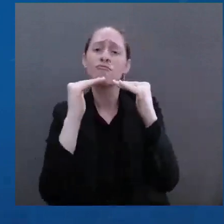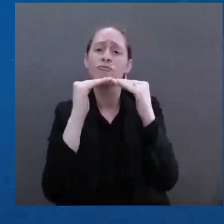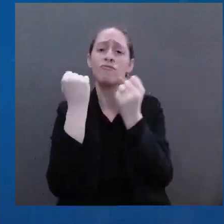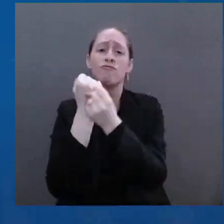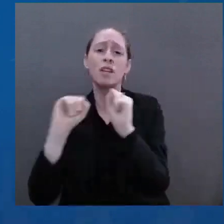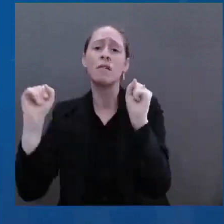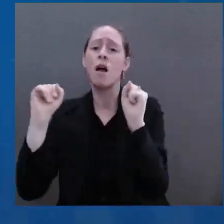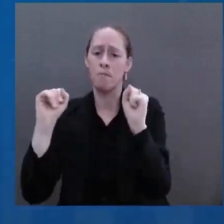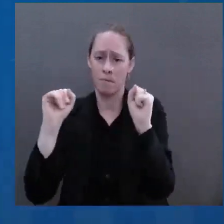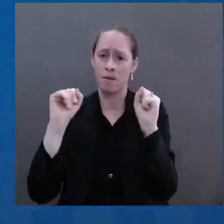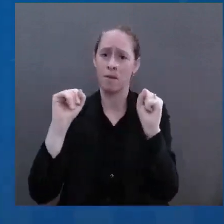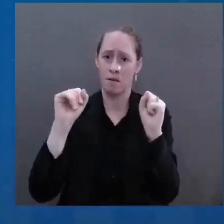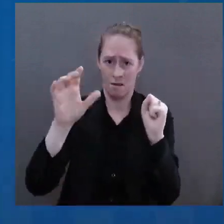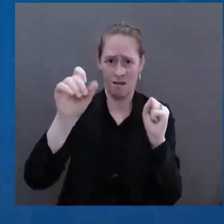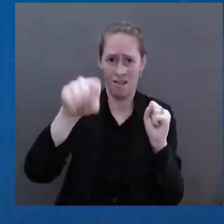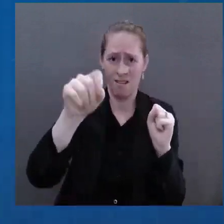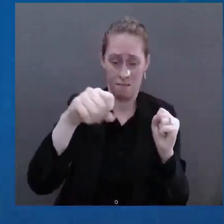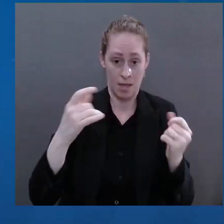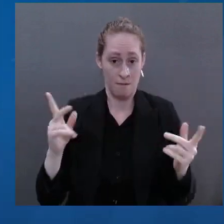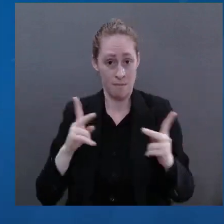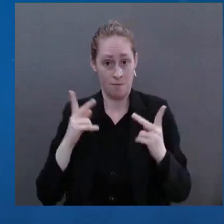my country as well. That's why.